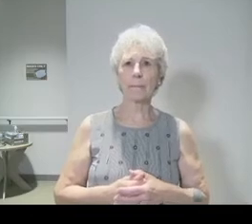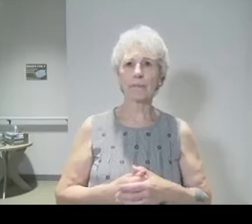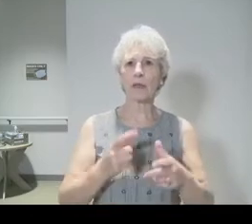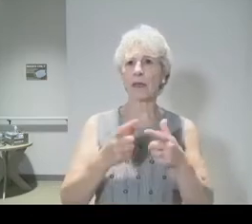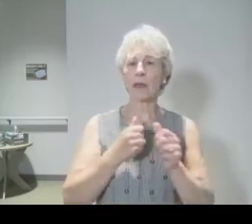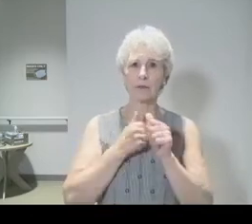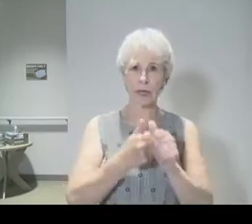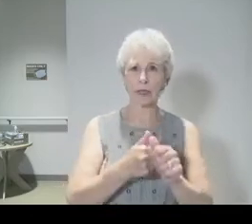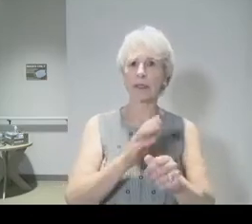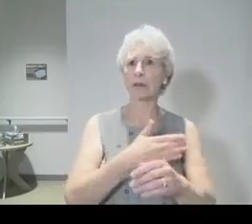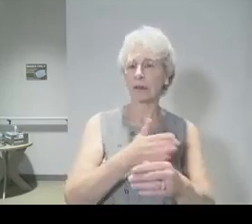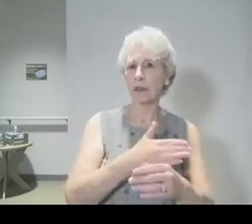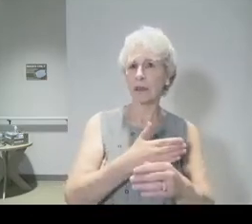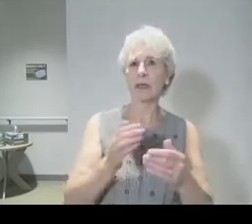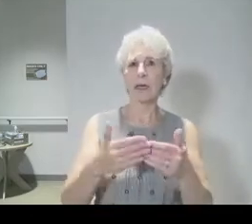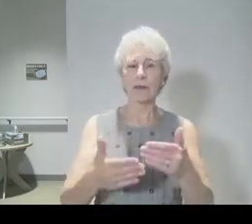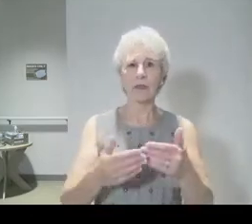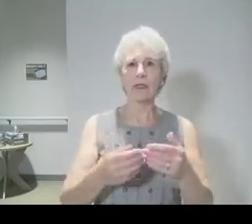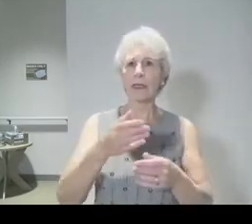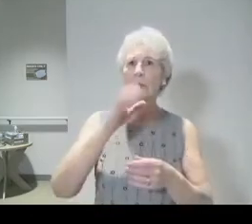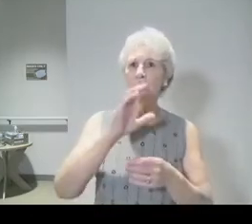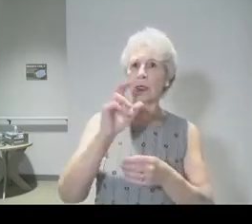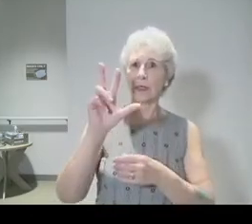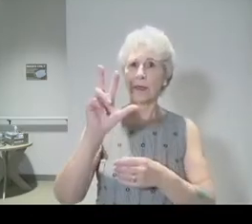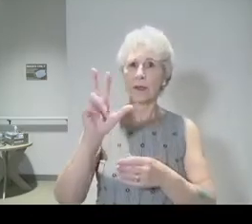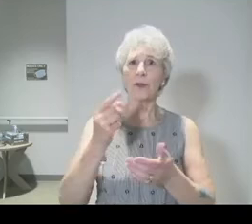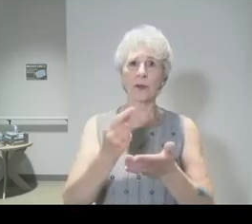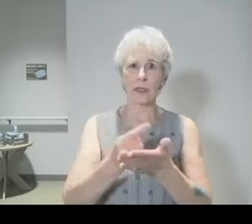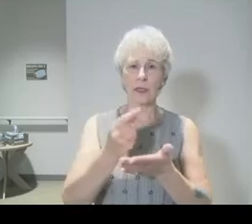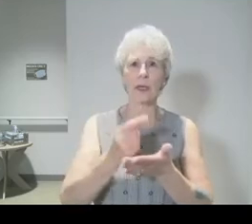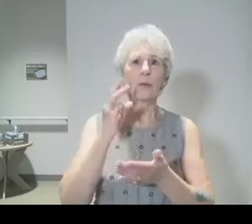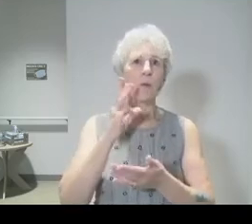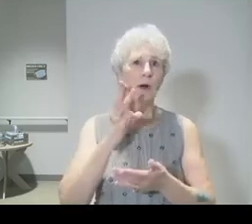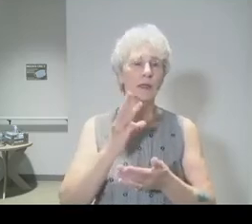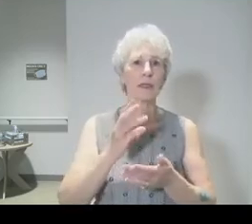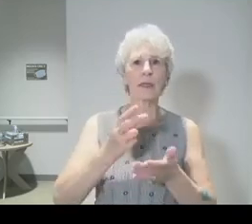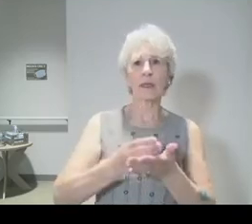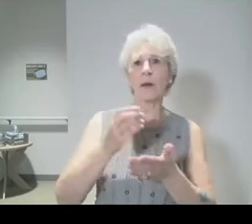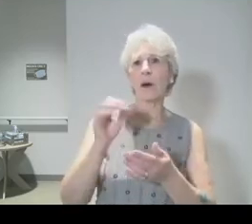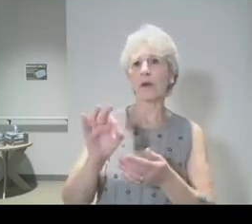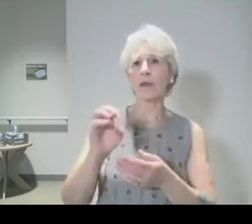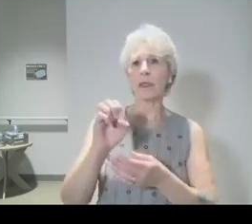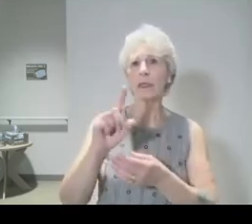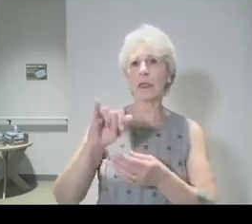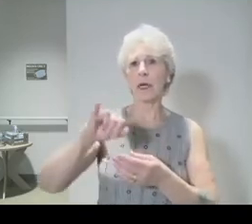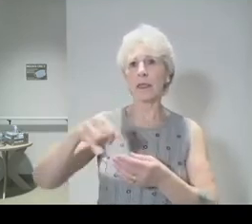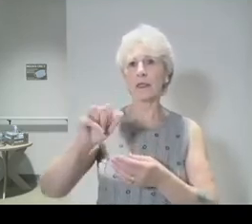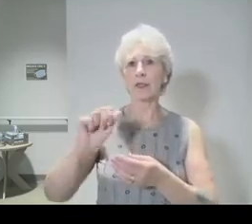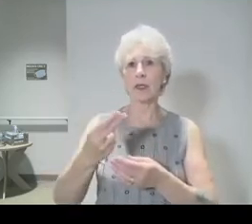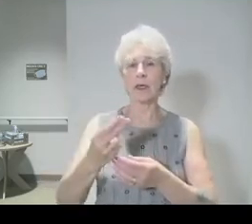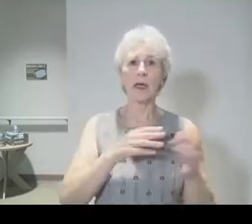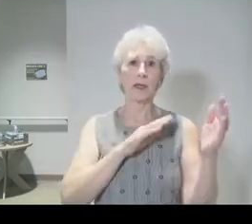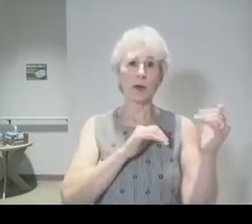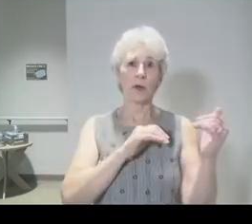following some singing, they would drink the third cup which was the cup of Elijah because they had hopes that Elijah